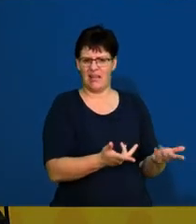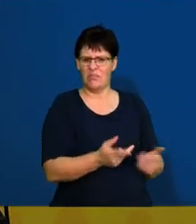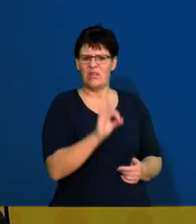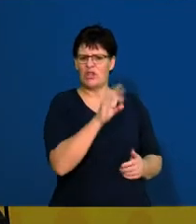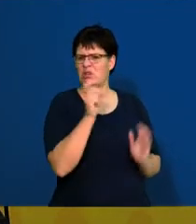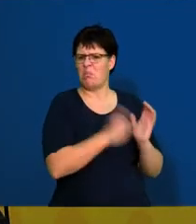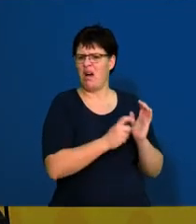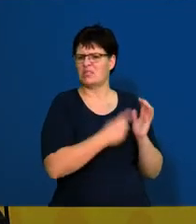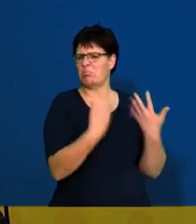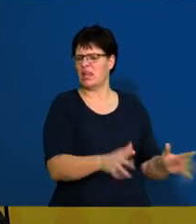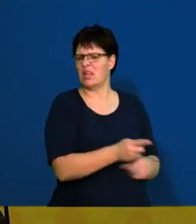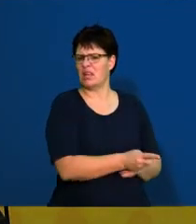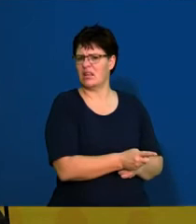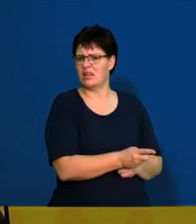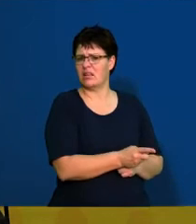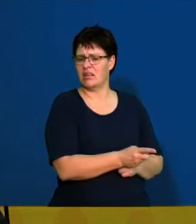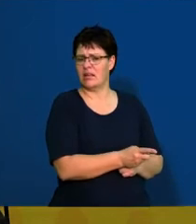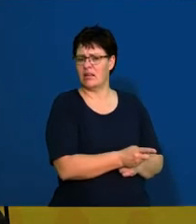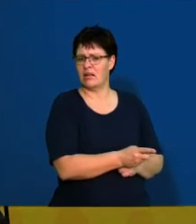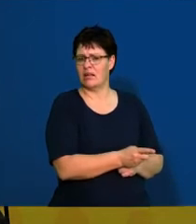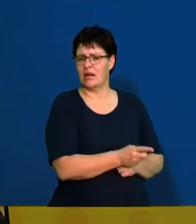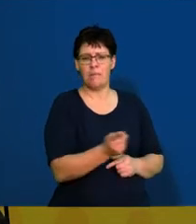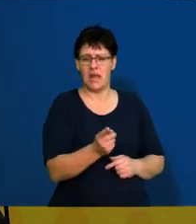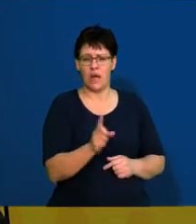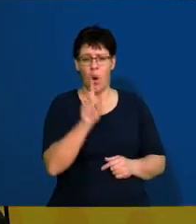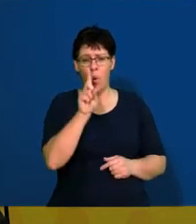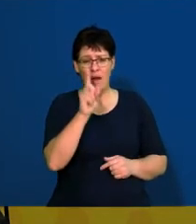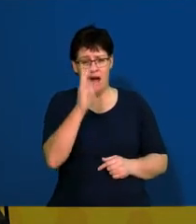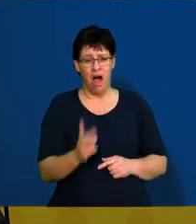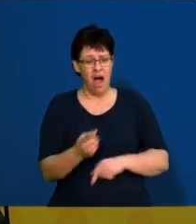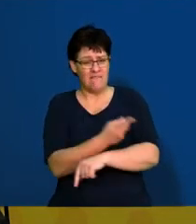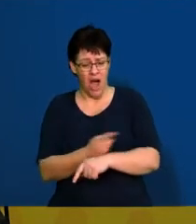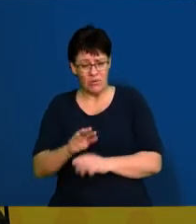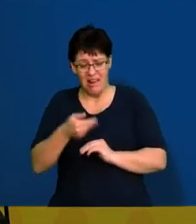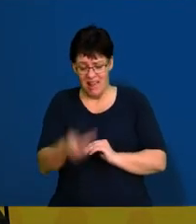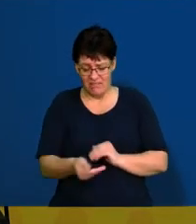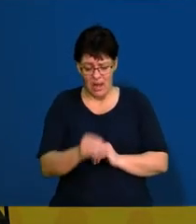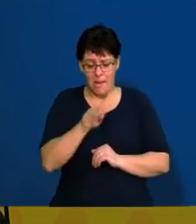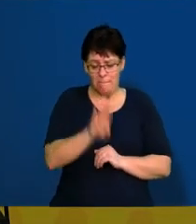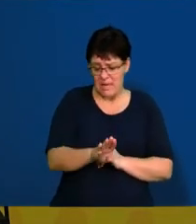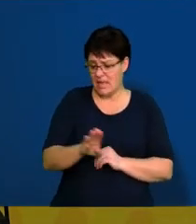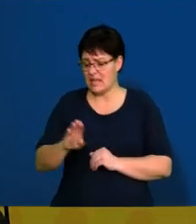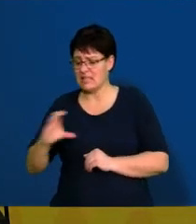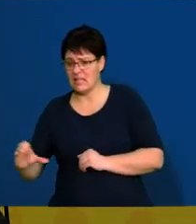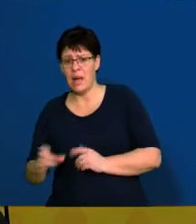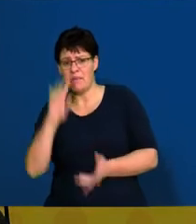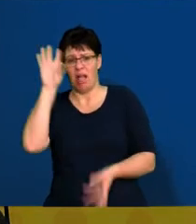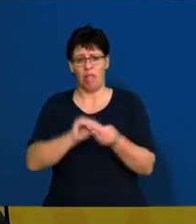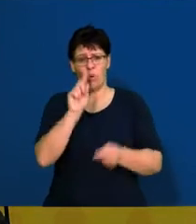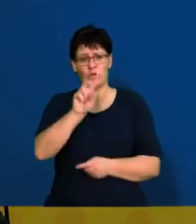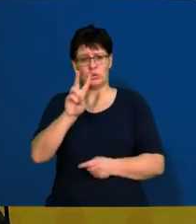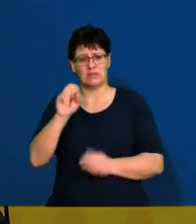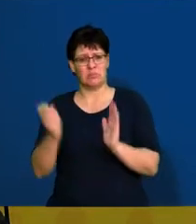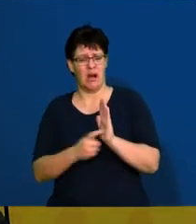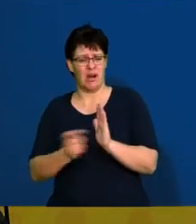is only for 30 marks. That now leaves you with one and a half hours in which to do 120 marks.